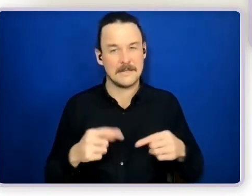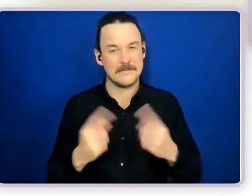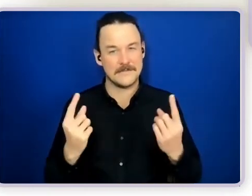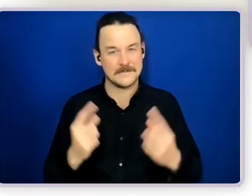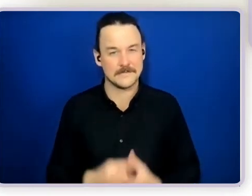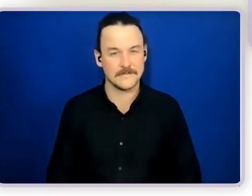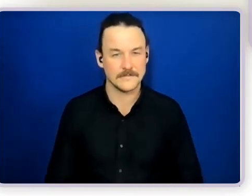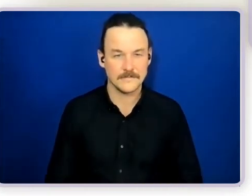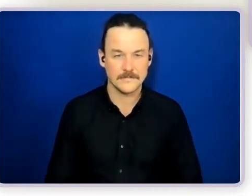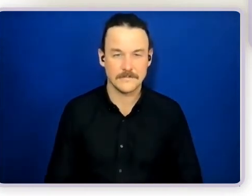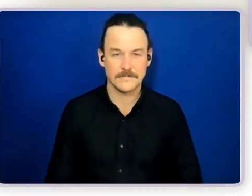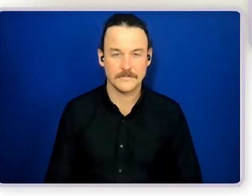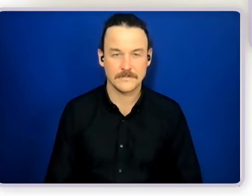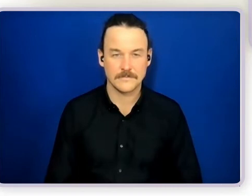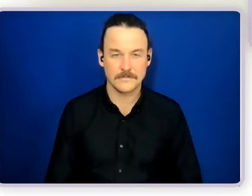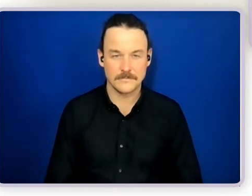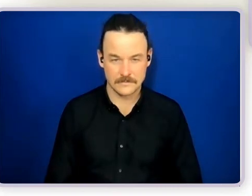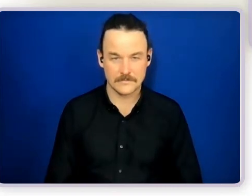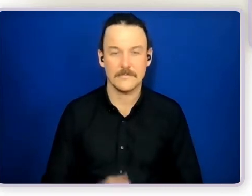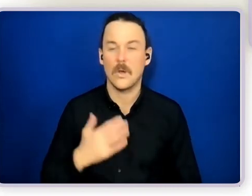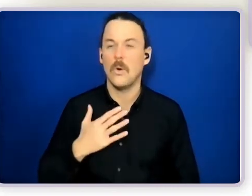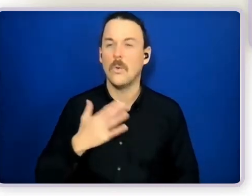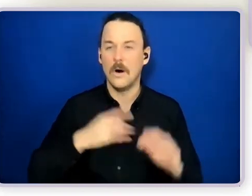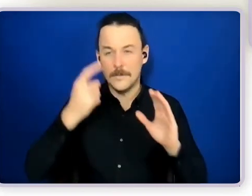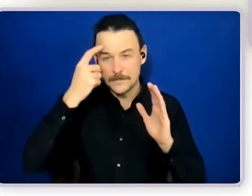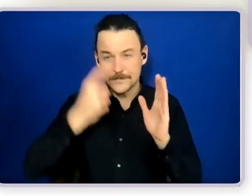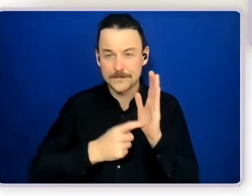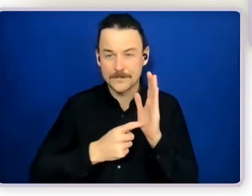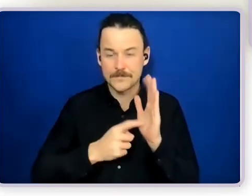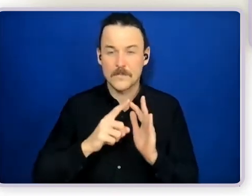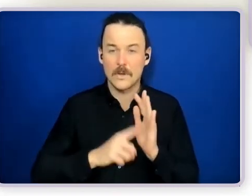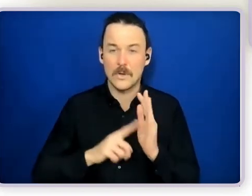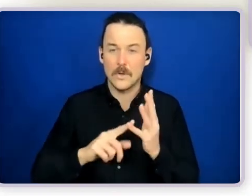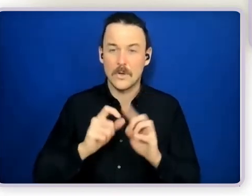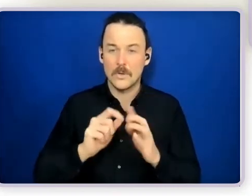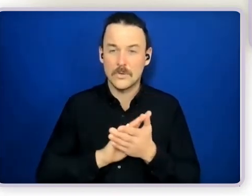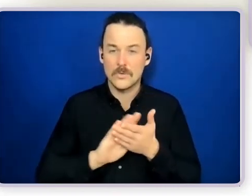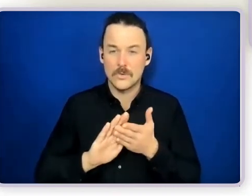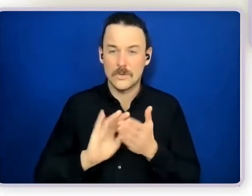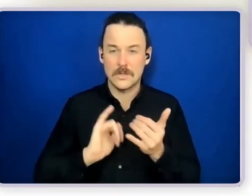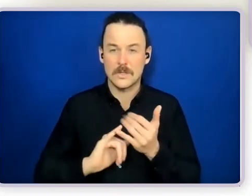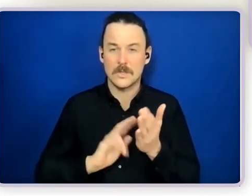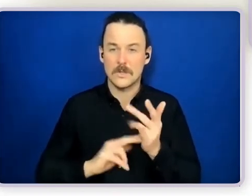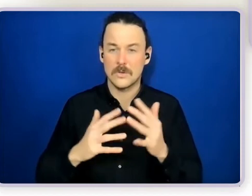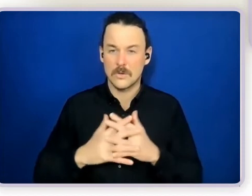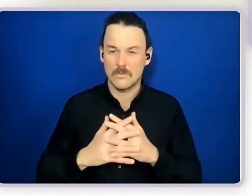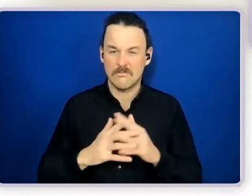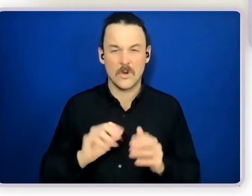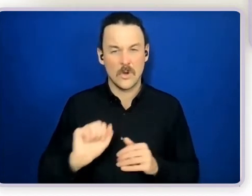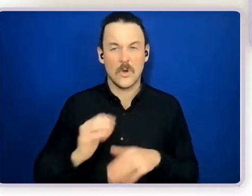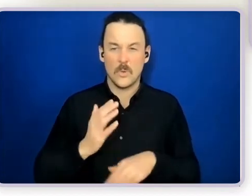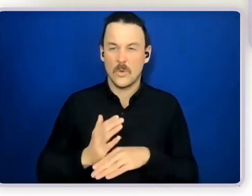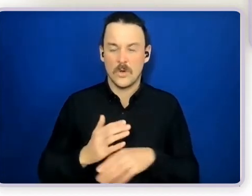And I just want to acknowledge Judith Snow in the work of circles of support. Judith was way back when